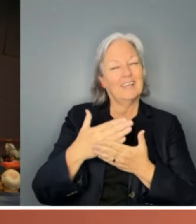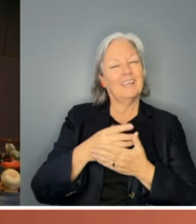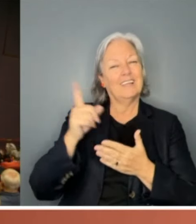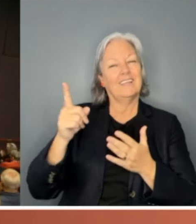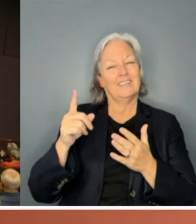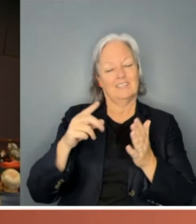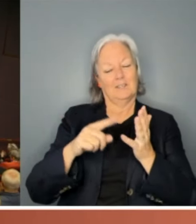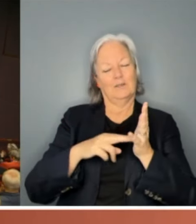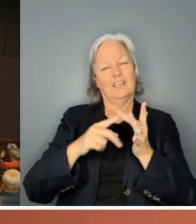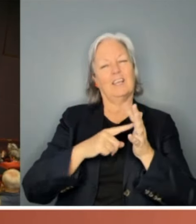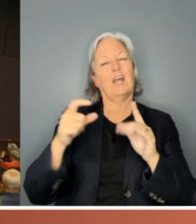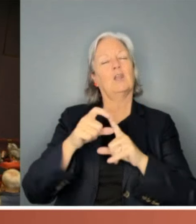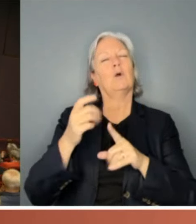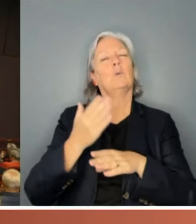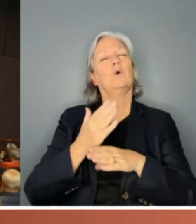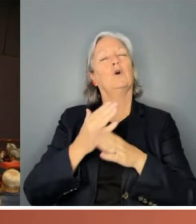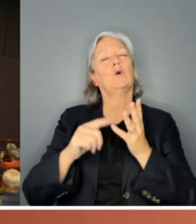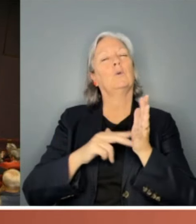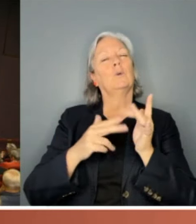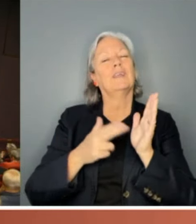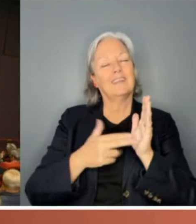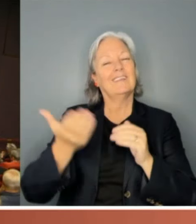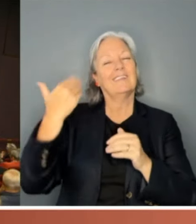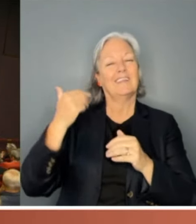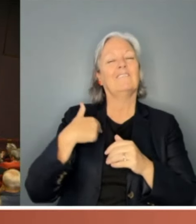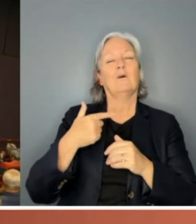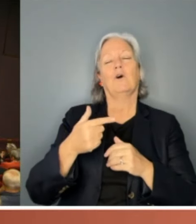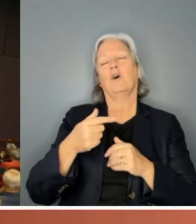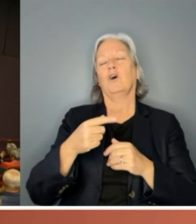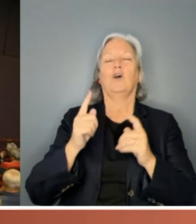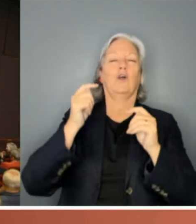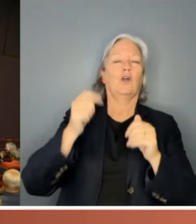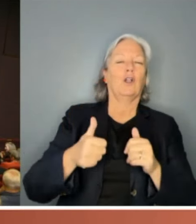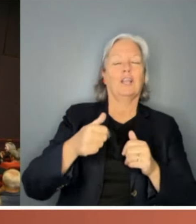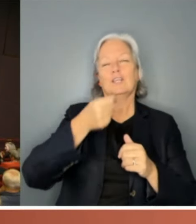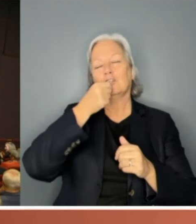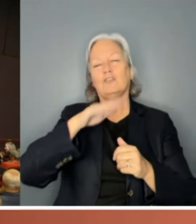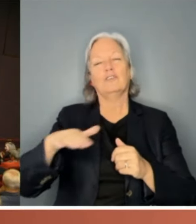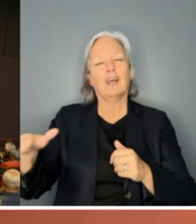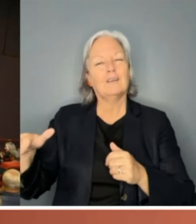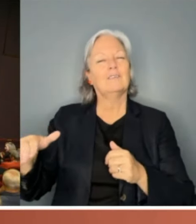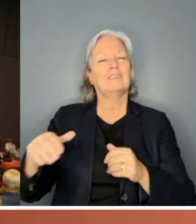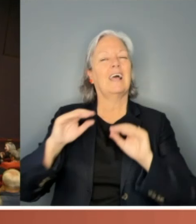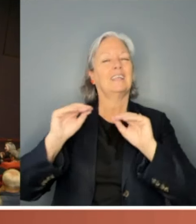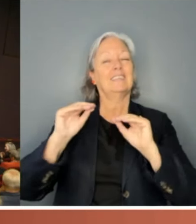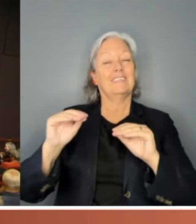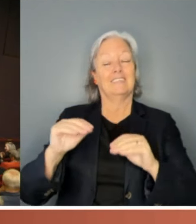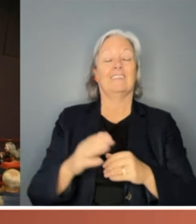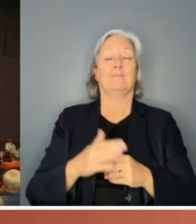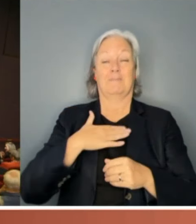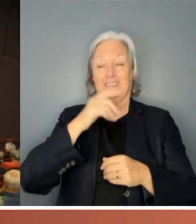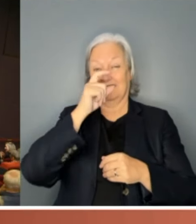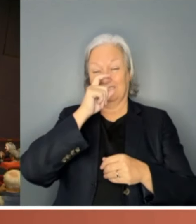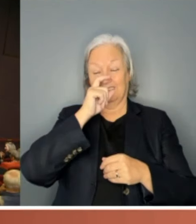Union, where I was advocating for early childhood educators. I just want to say I've come from door knocking from my younger sister, who's running as a